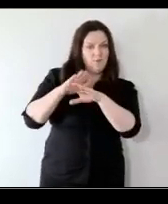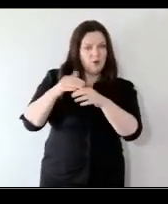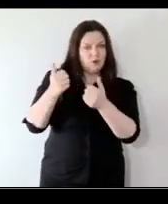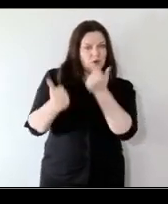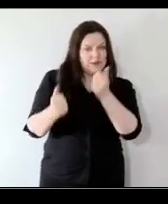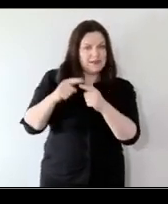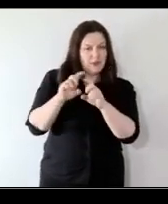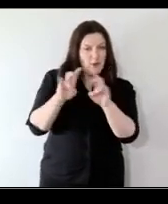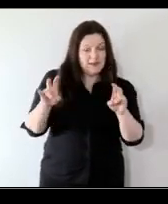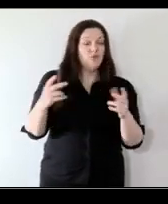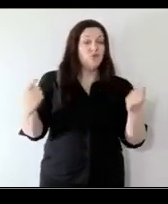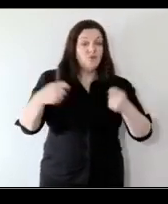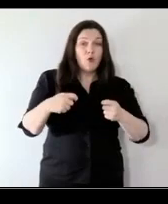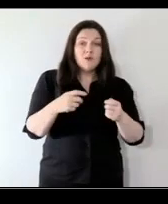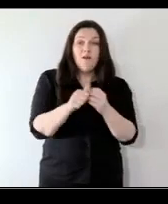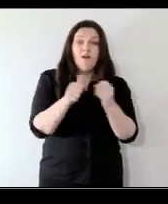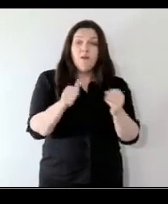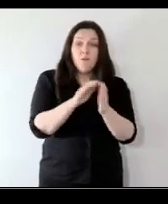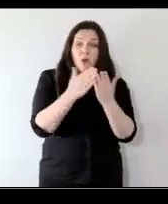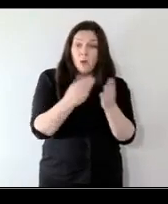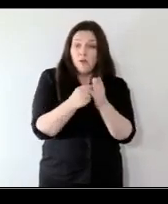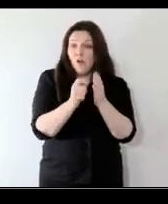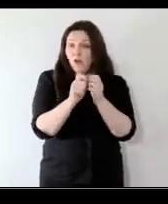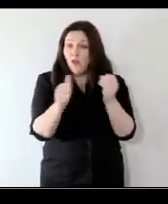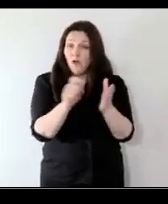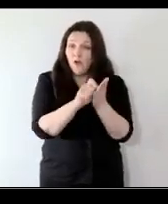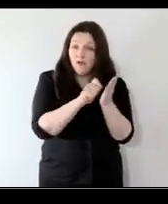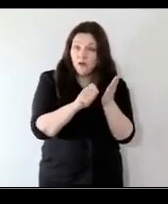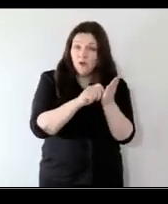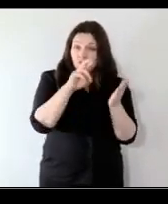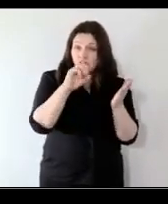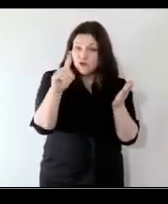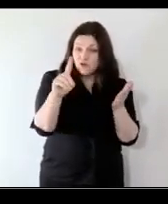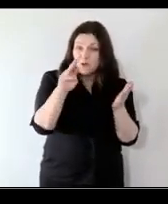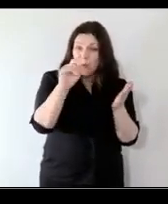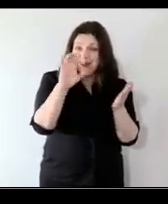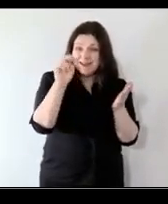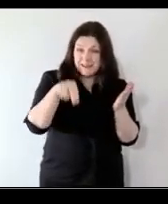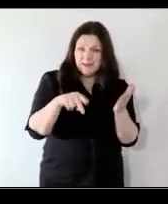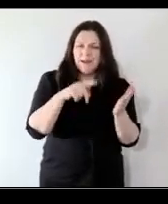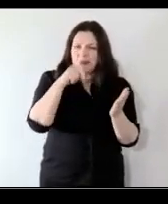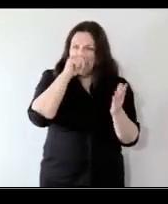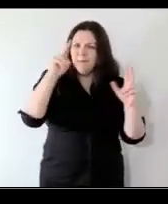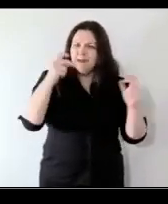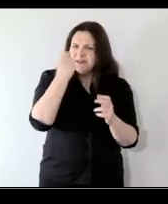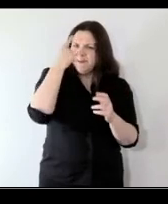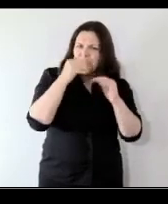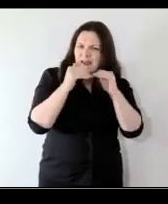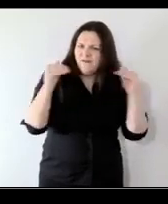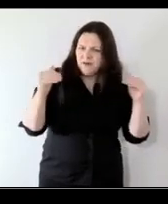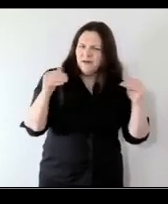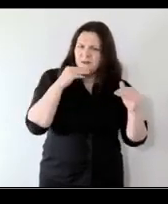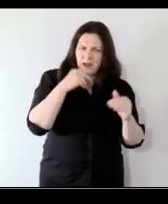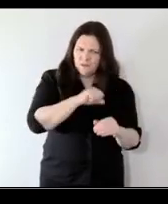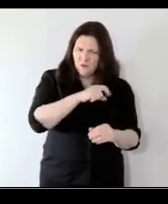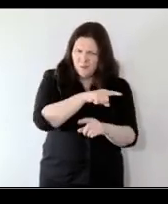She is co-author with Richard Wilkinson of The Spirit Level and many of you will be familiar with this incredible 2009 book. I'm sure it's on many